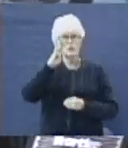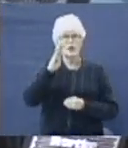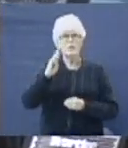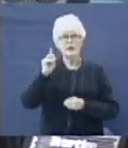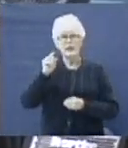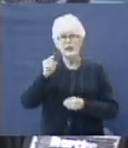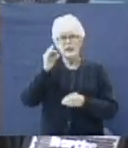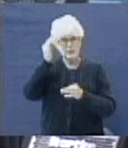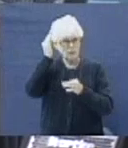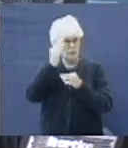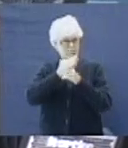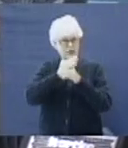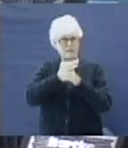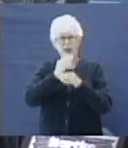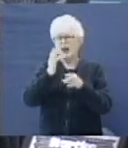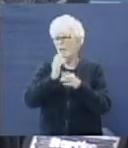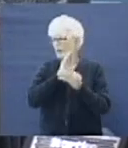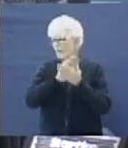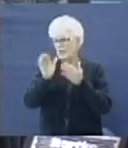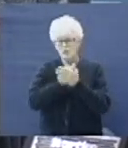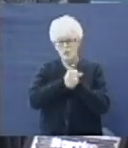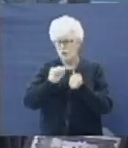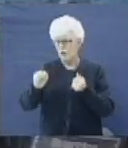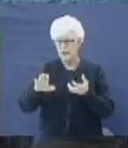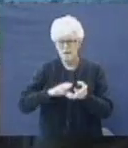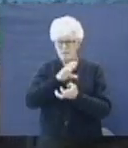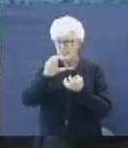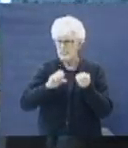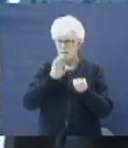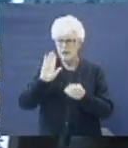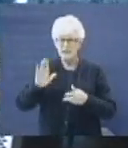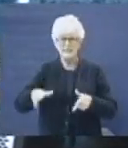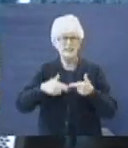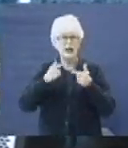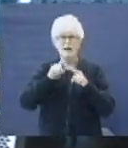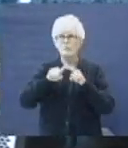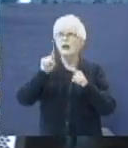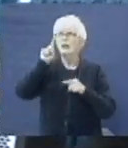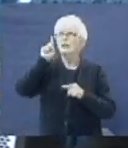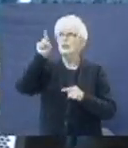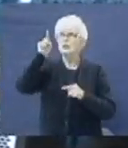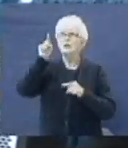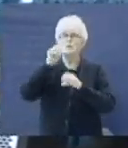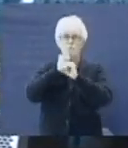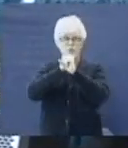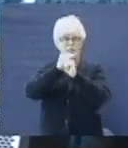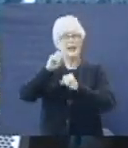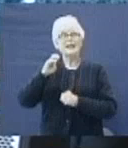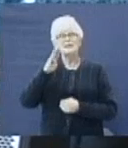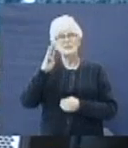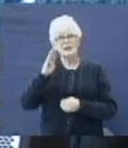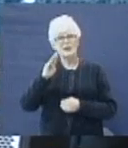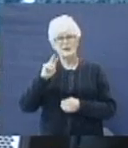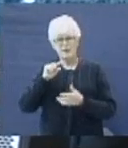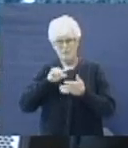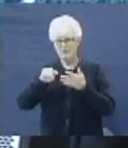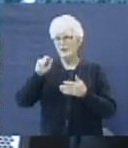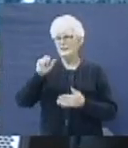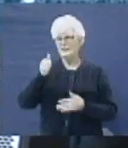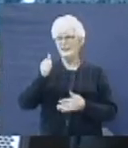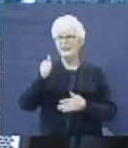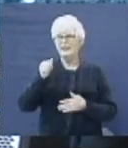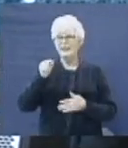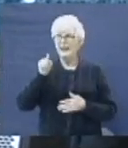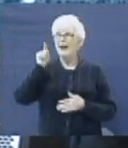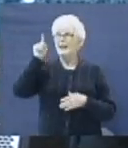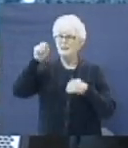one I'm after. The one that fears you. I would have already messed up his life. But you have put a hedge of protection about him. Look at verse number 10.